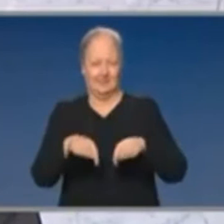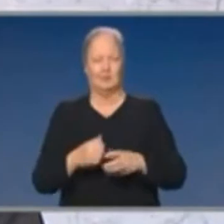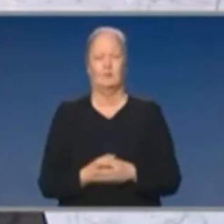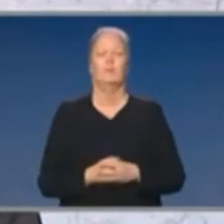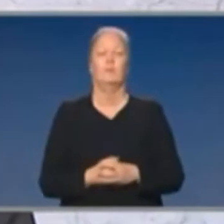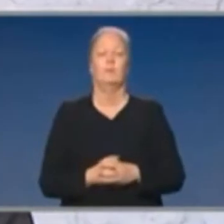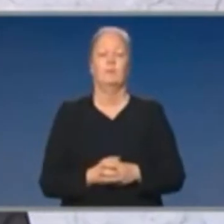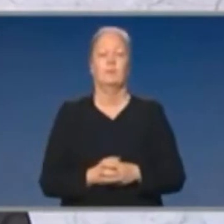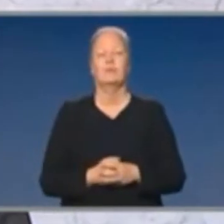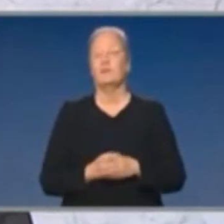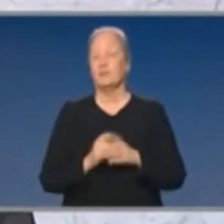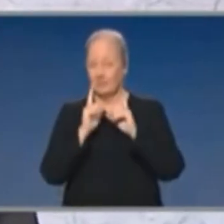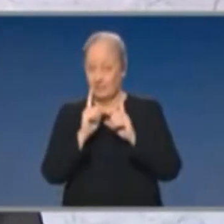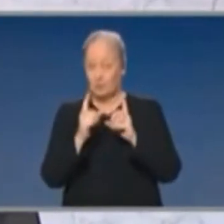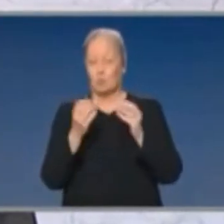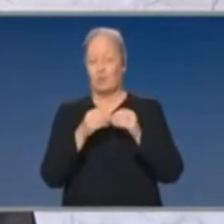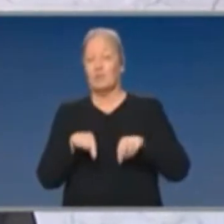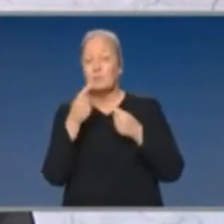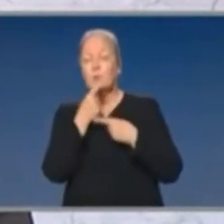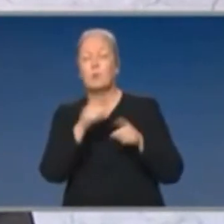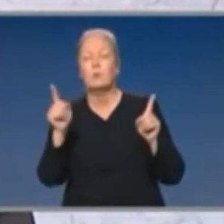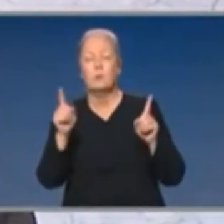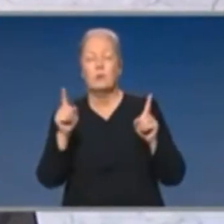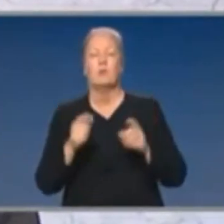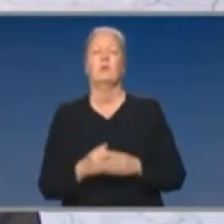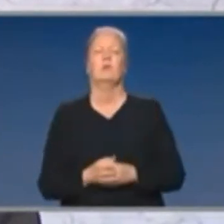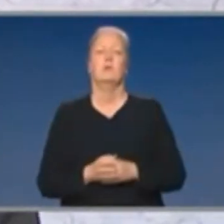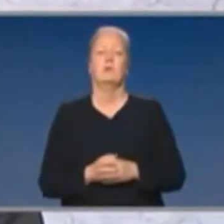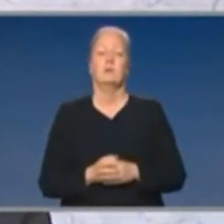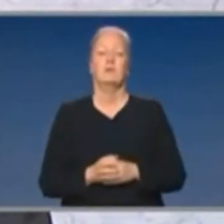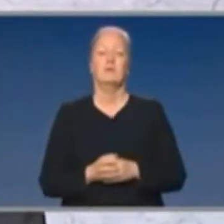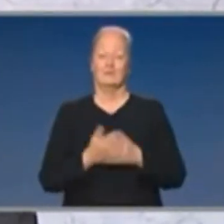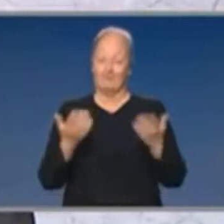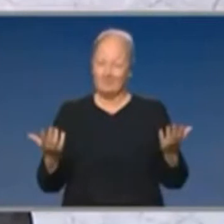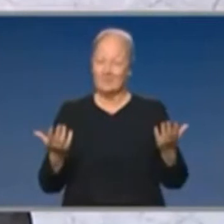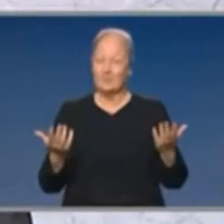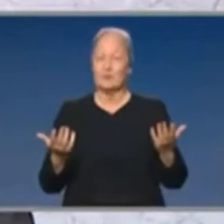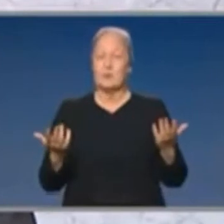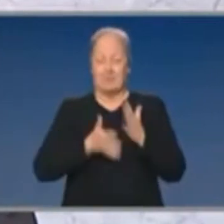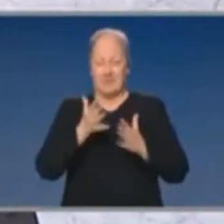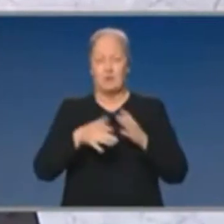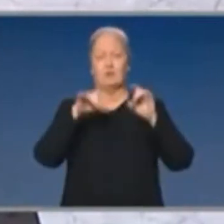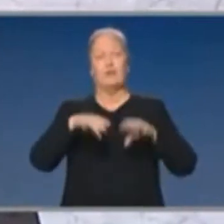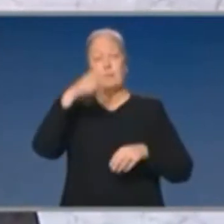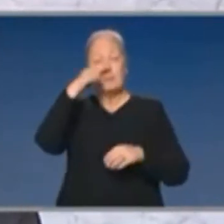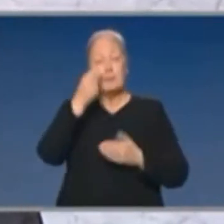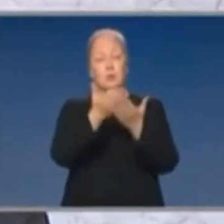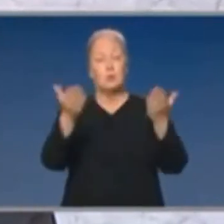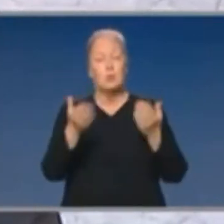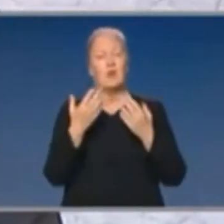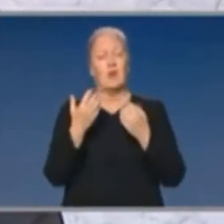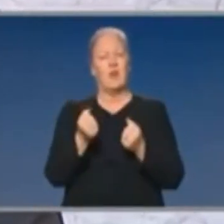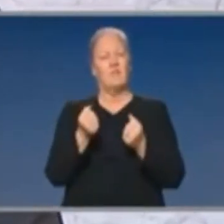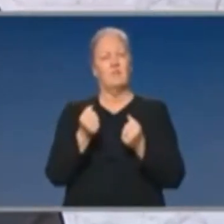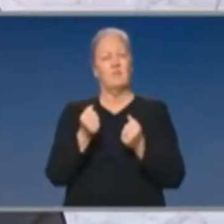this agreement, though, is not just that it puts Australia right up front in getting access to